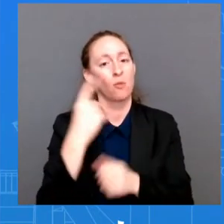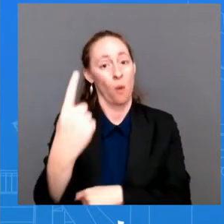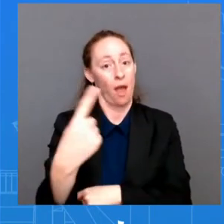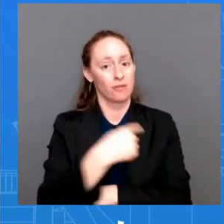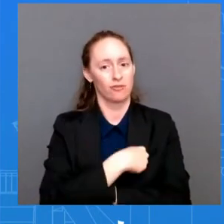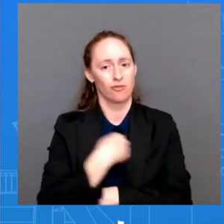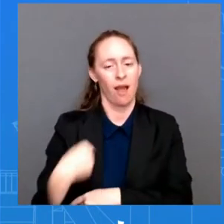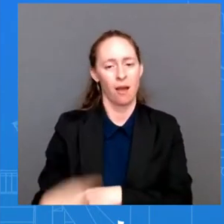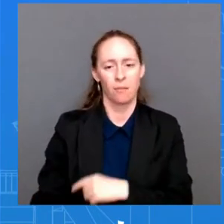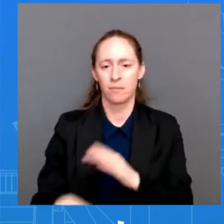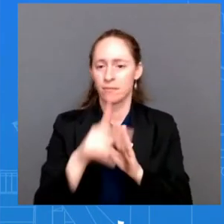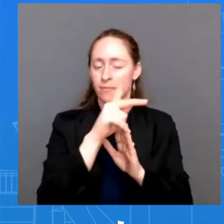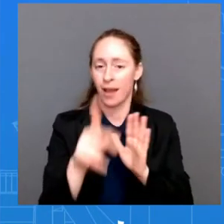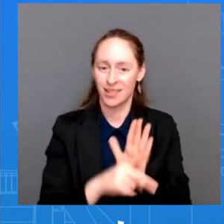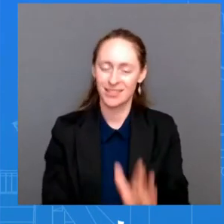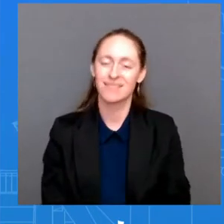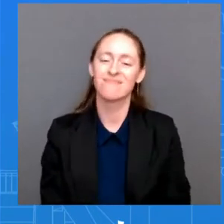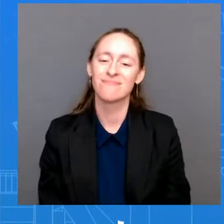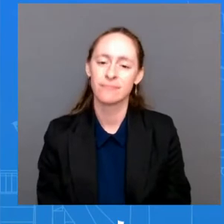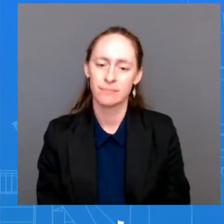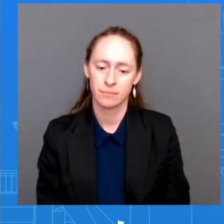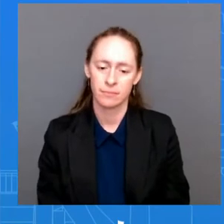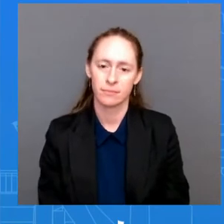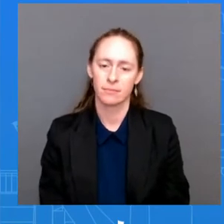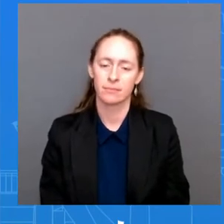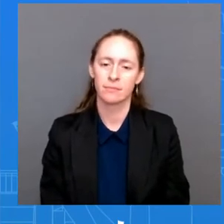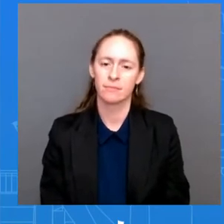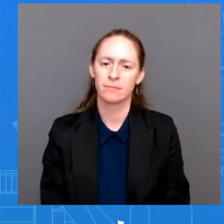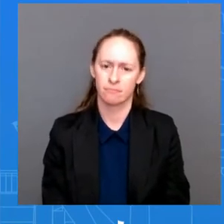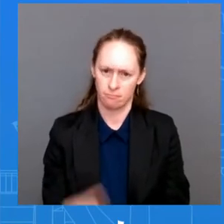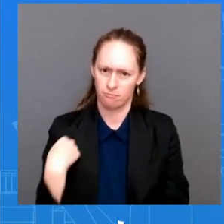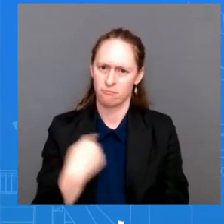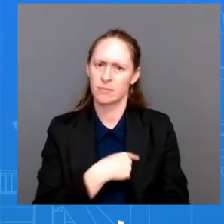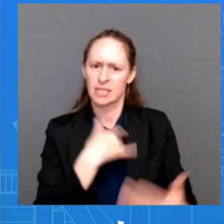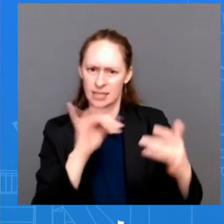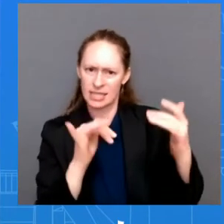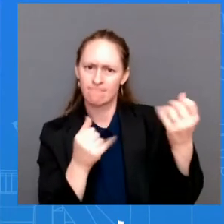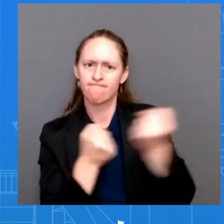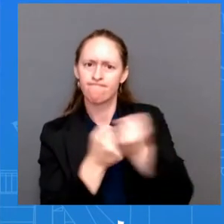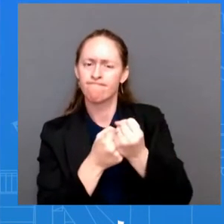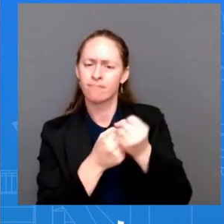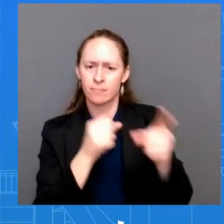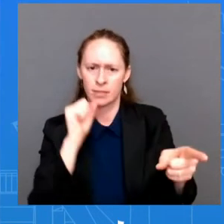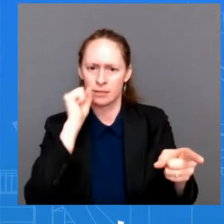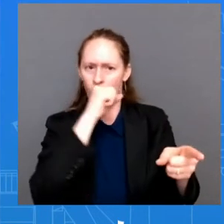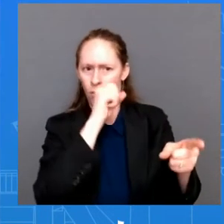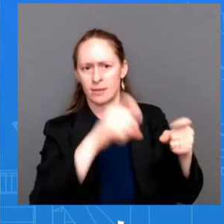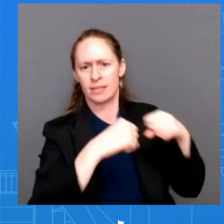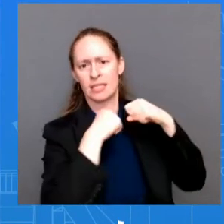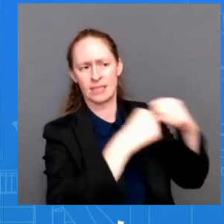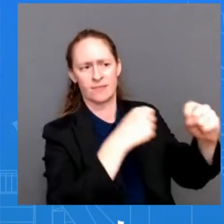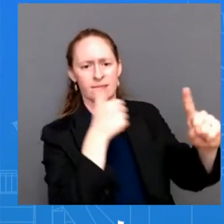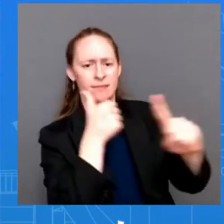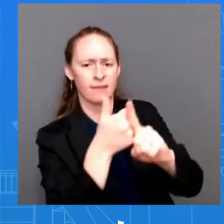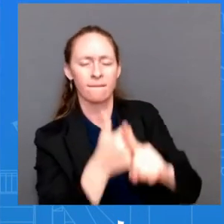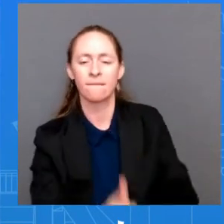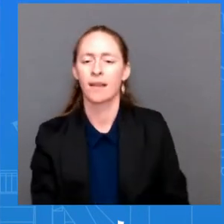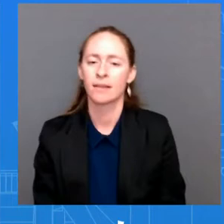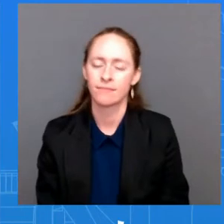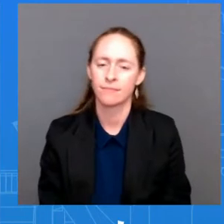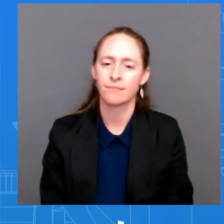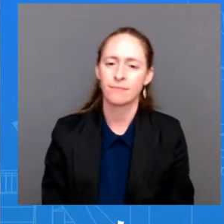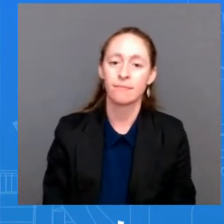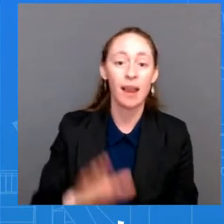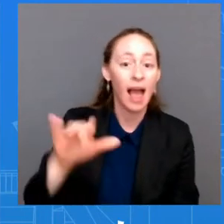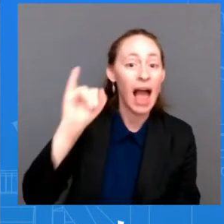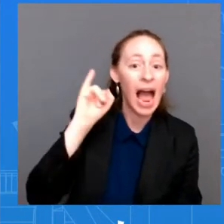law to continue to support Taiwan's self-defense. Okay. If she does go to Taiwan, how will the White House find out about it? Will she